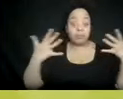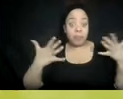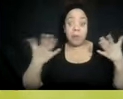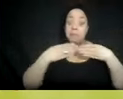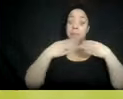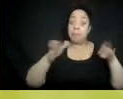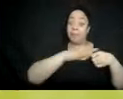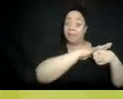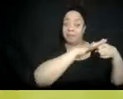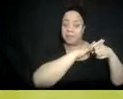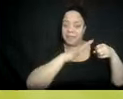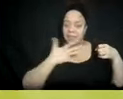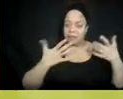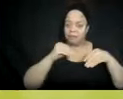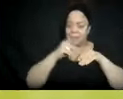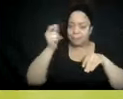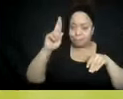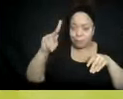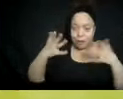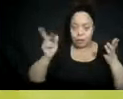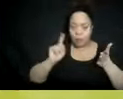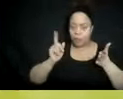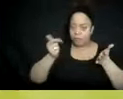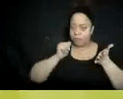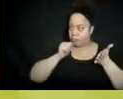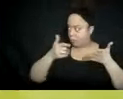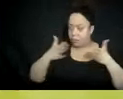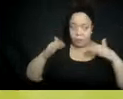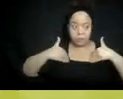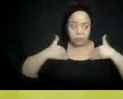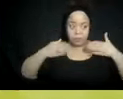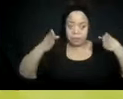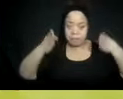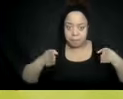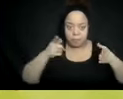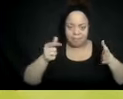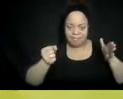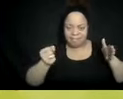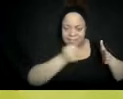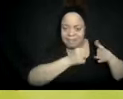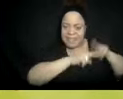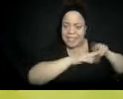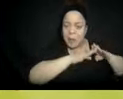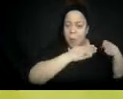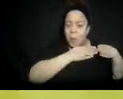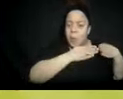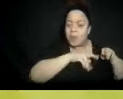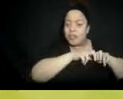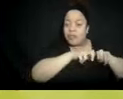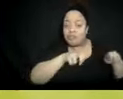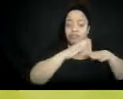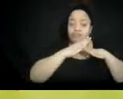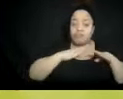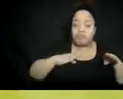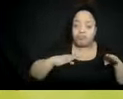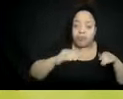corner or sit on a bench quietly and just without asking them what they're doing there, who they're waiting for, et cetera. So the constant